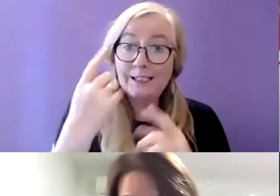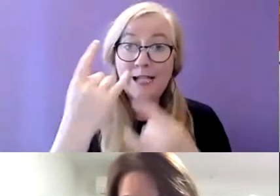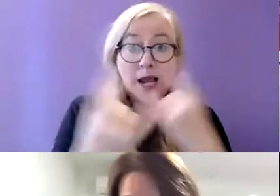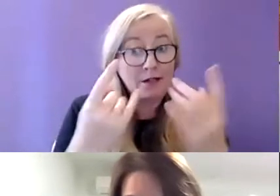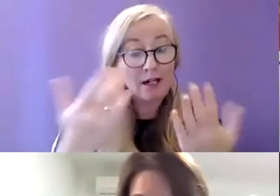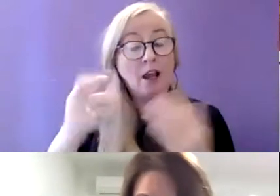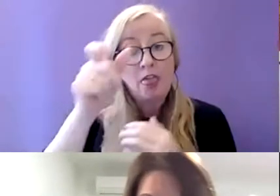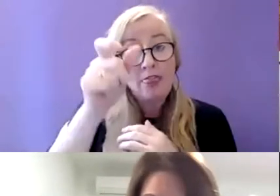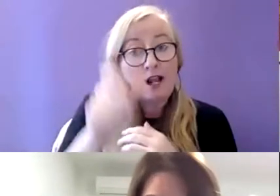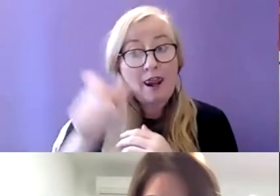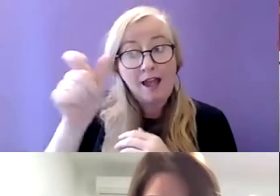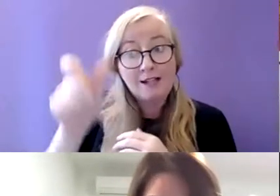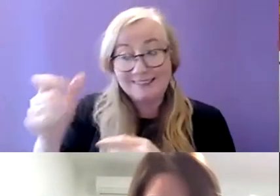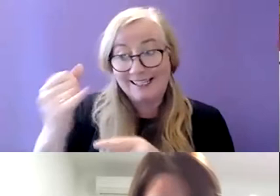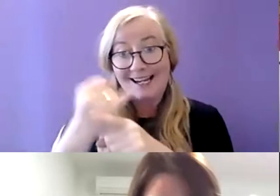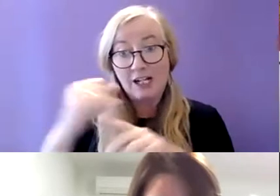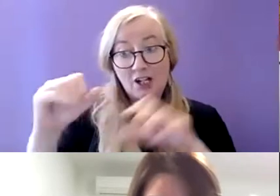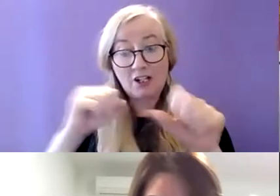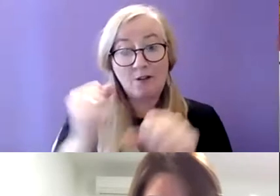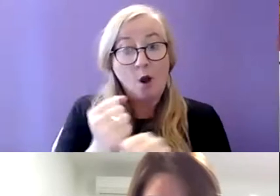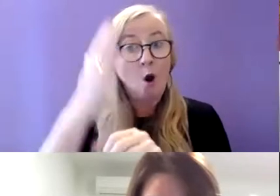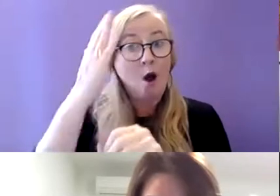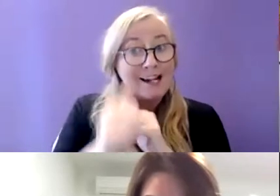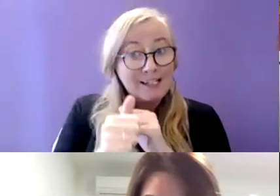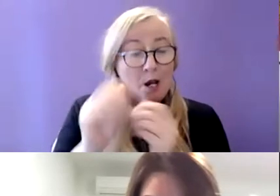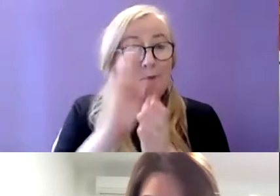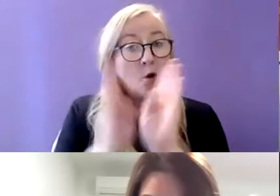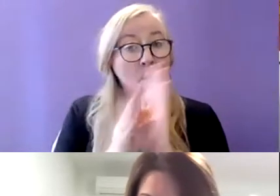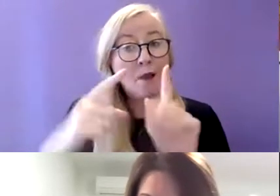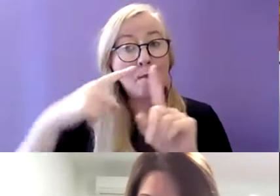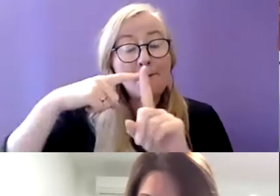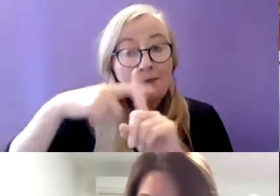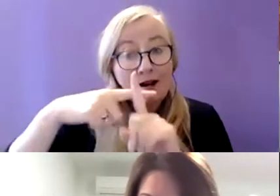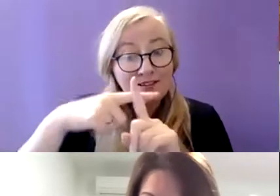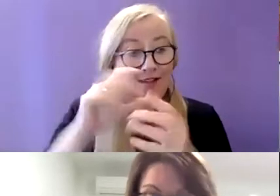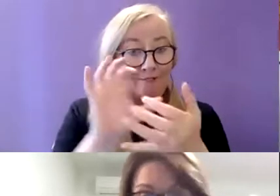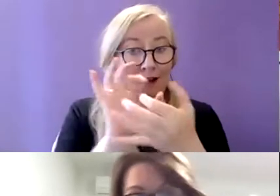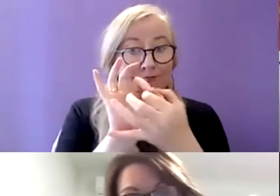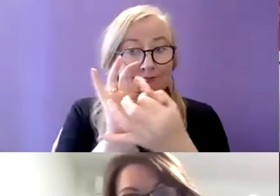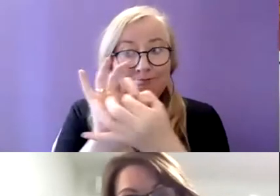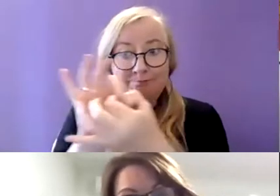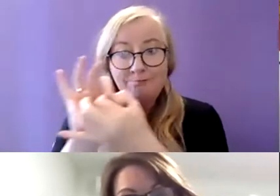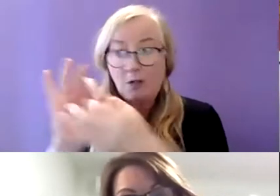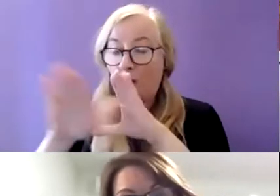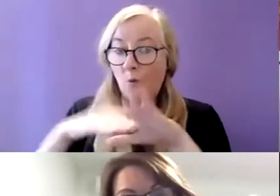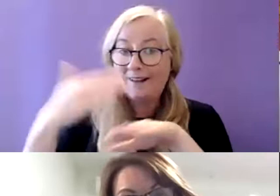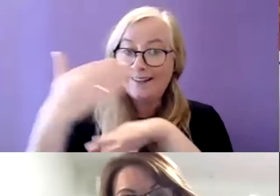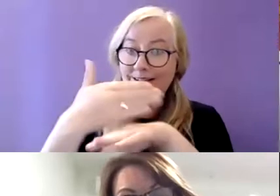just in the service all day and ended up having really positive engagement and rapport building with the staff